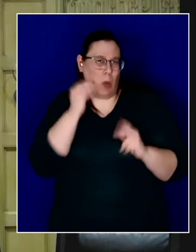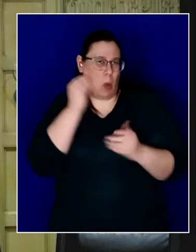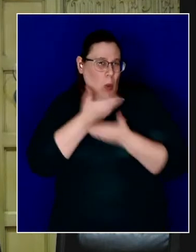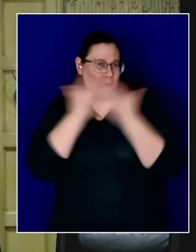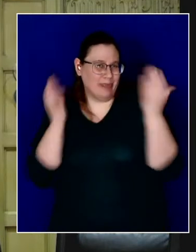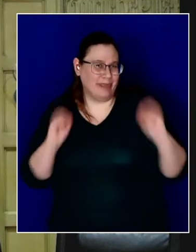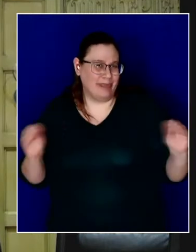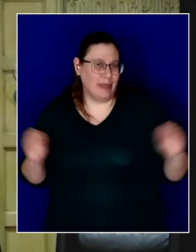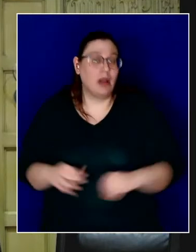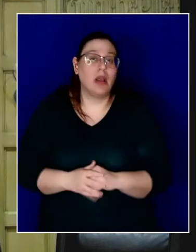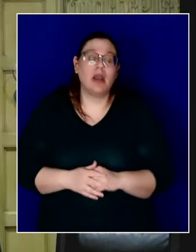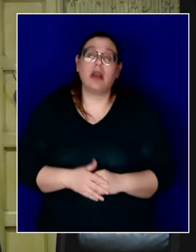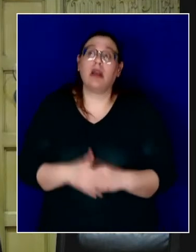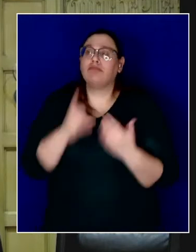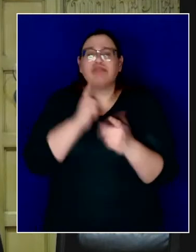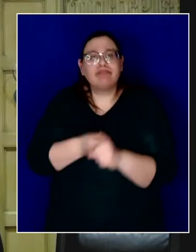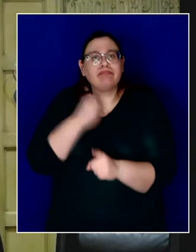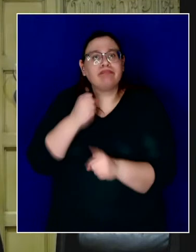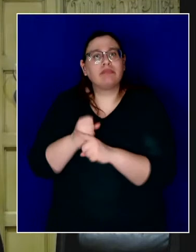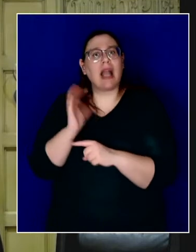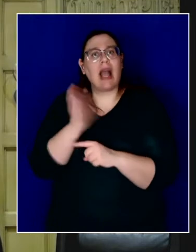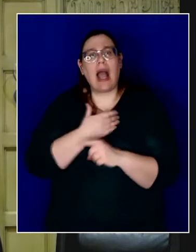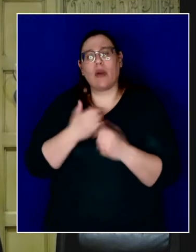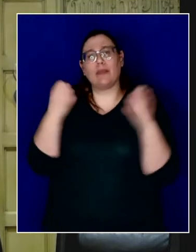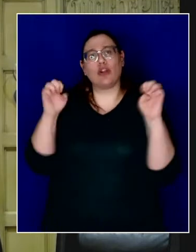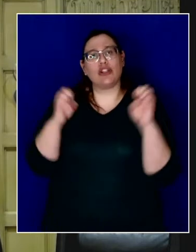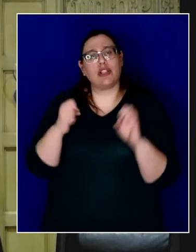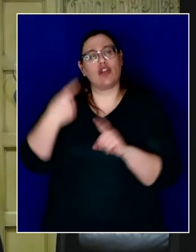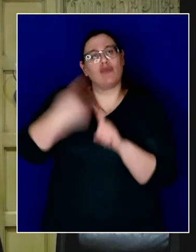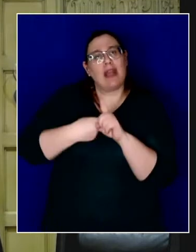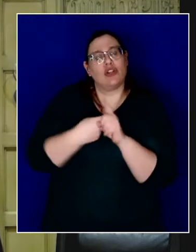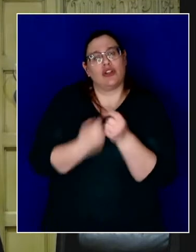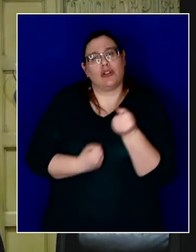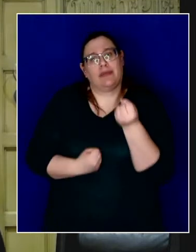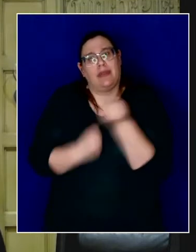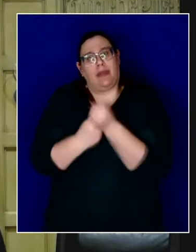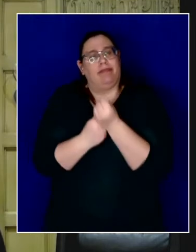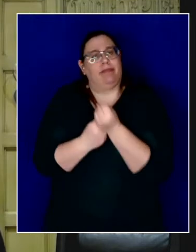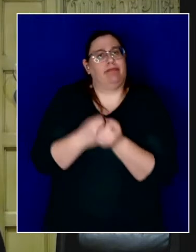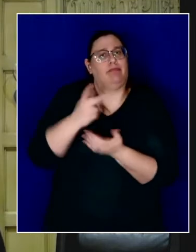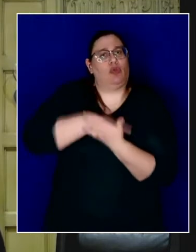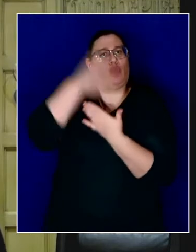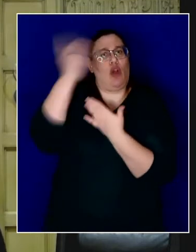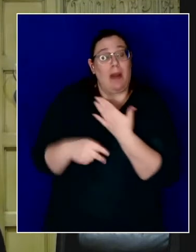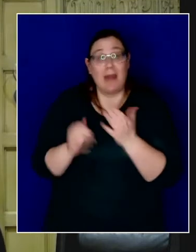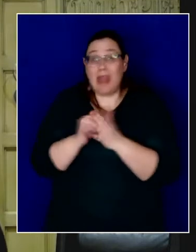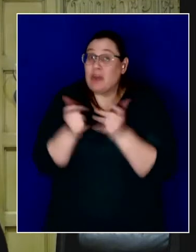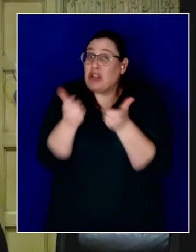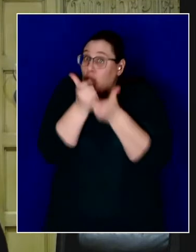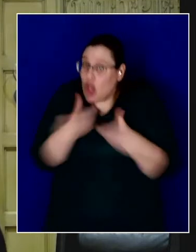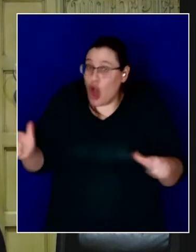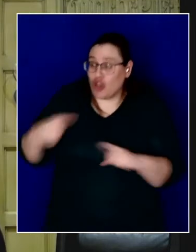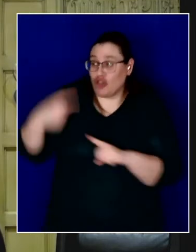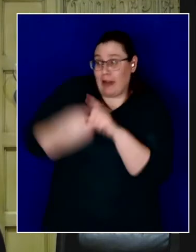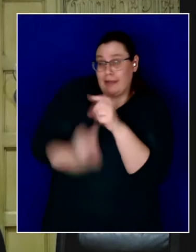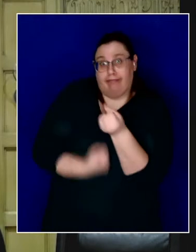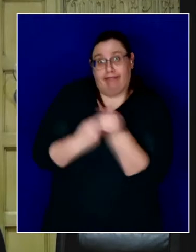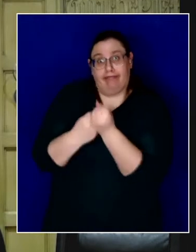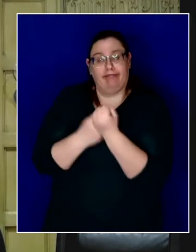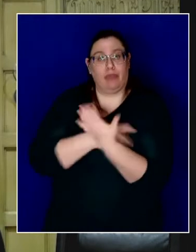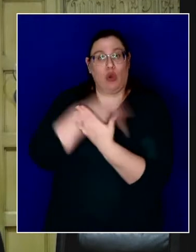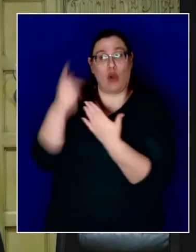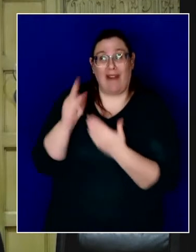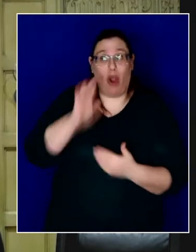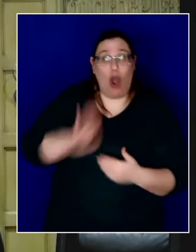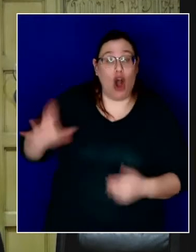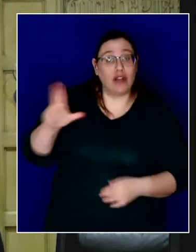lifesaving impact of our city's emergency renters assistance subsidy program, the single largest rental subsidy program in the United States